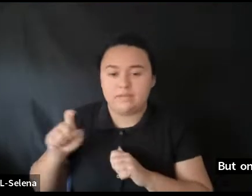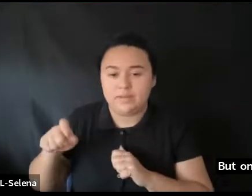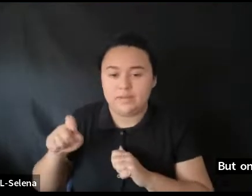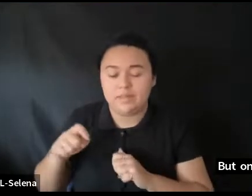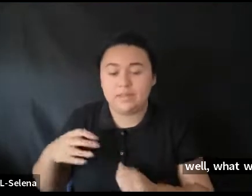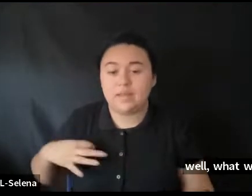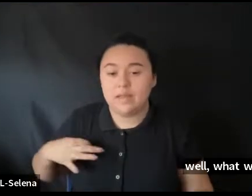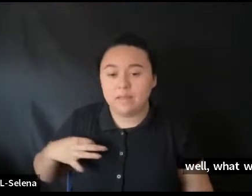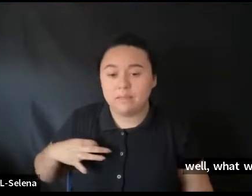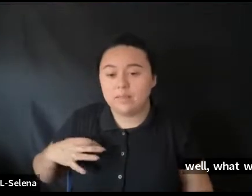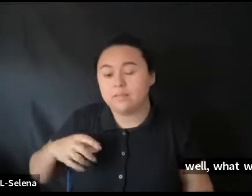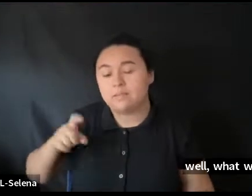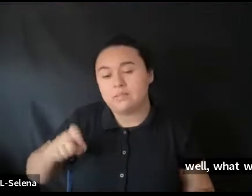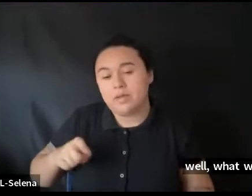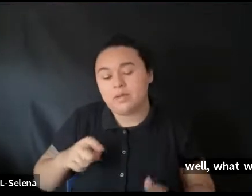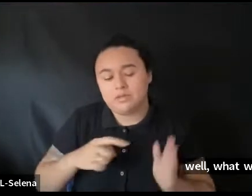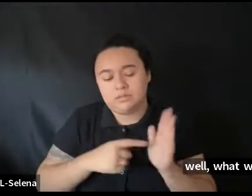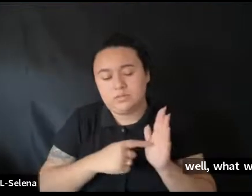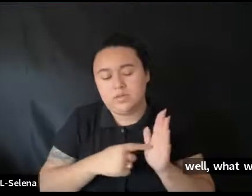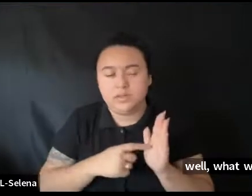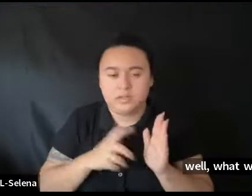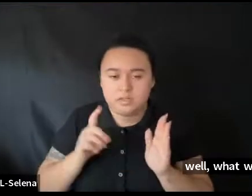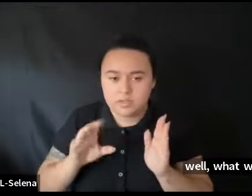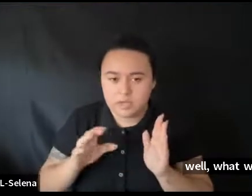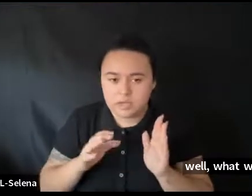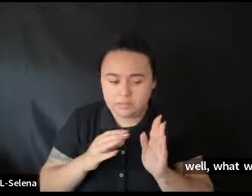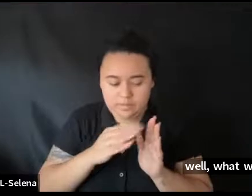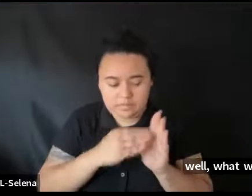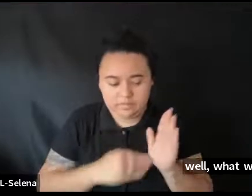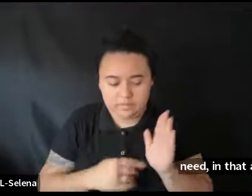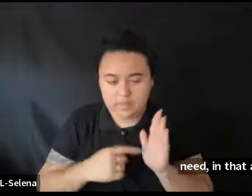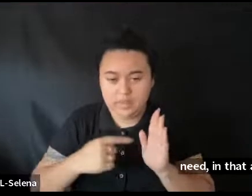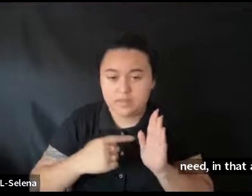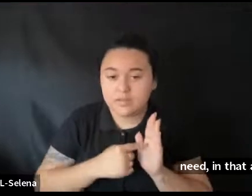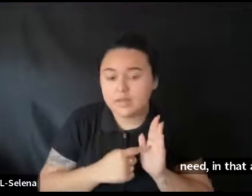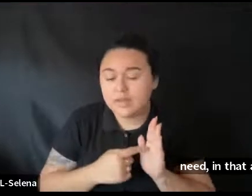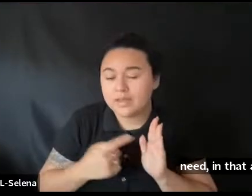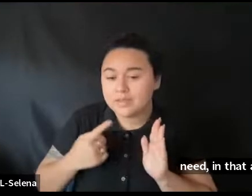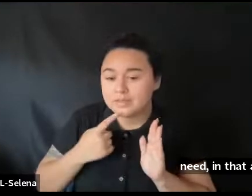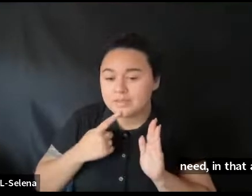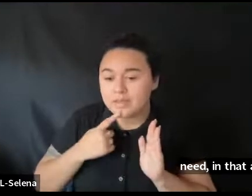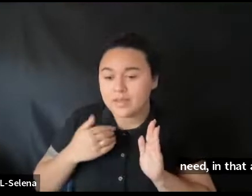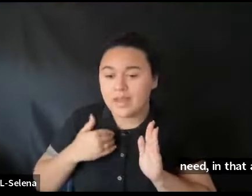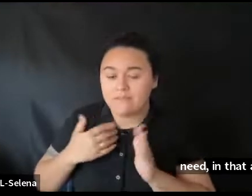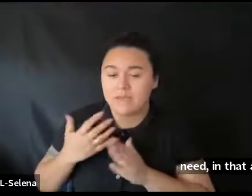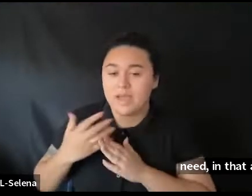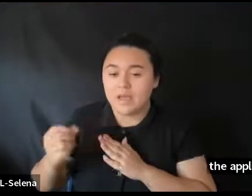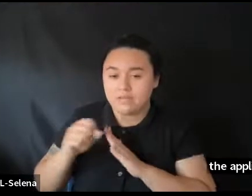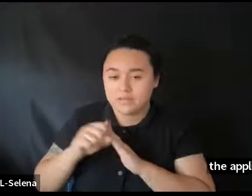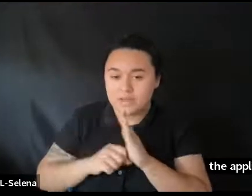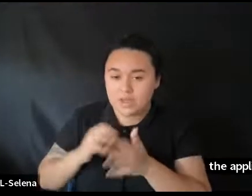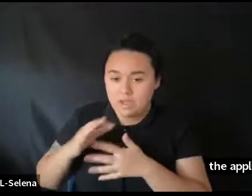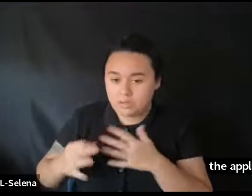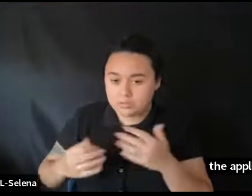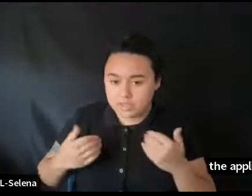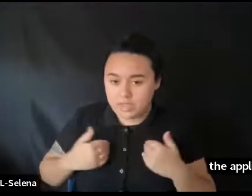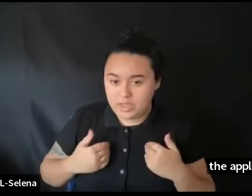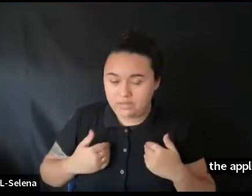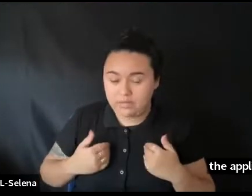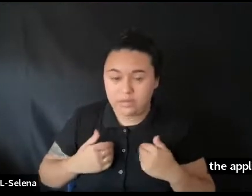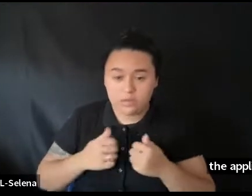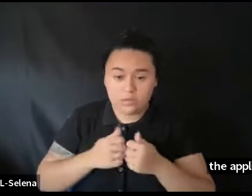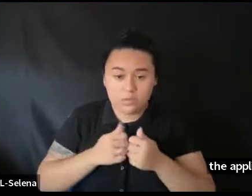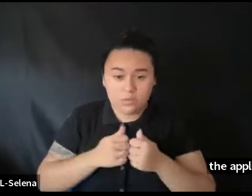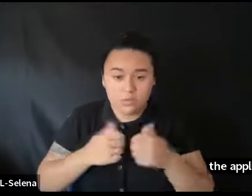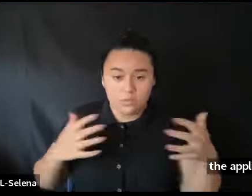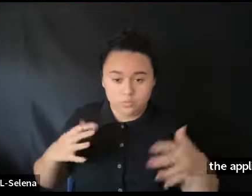Uh. Must demonstrate. the application document itself. Uh. that they have. An out of state option. Uh. And that without the